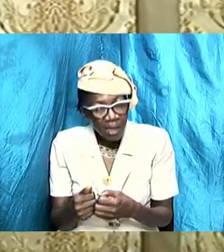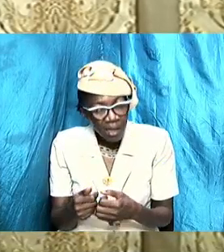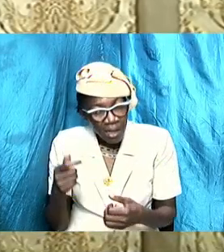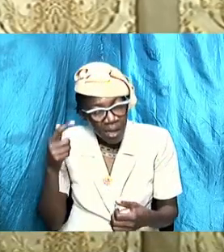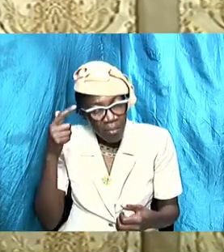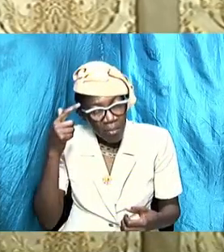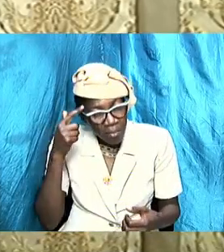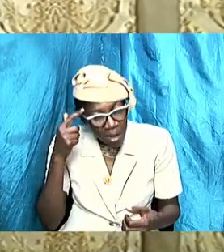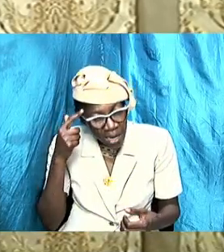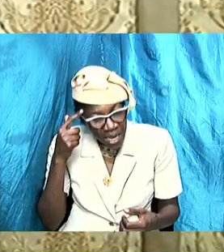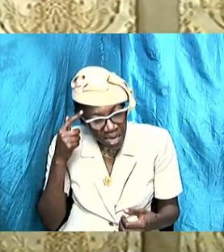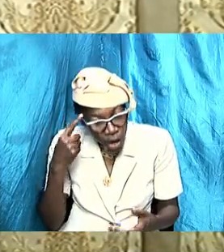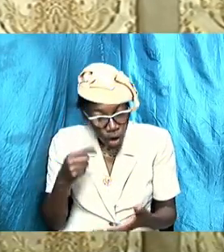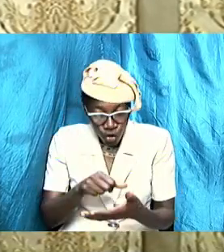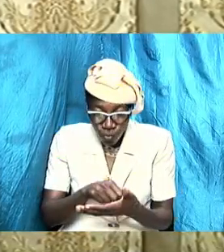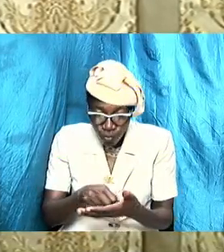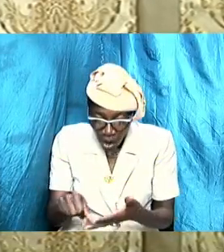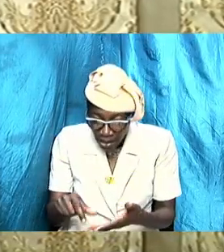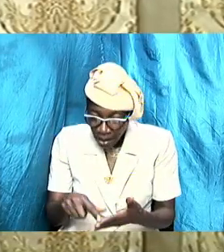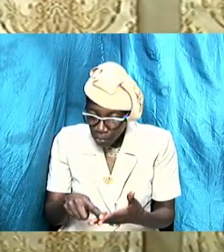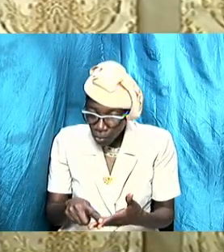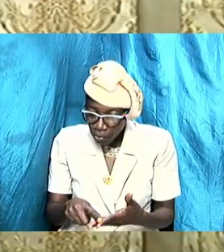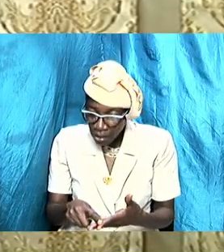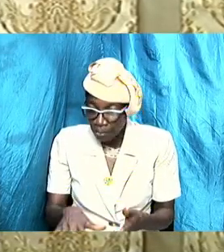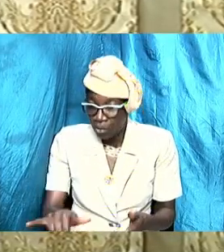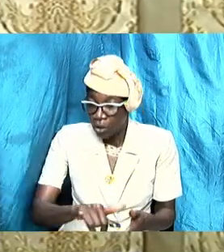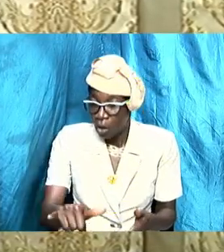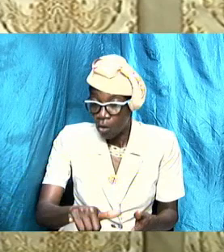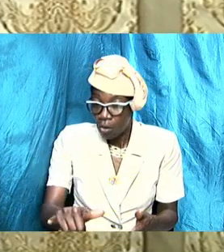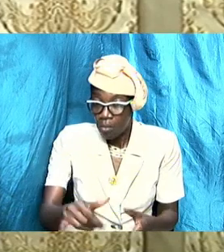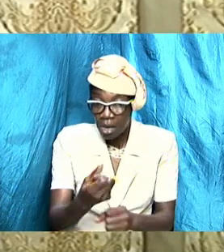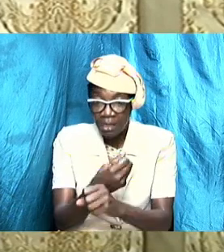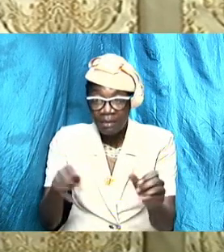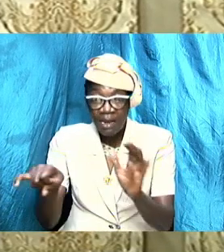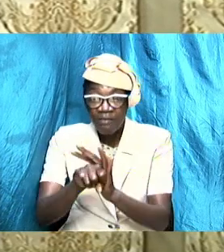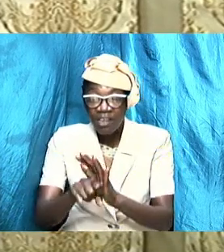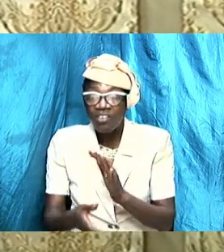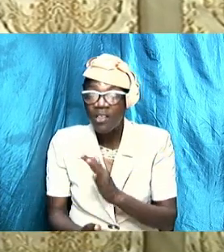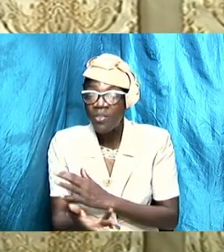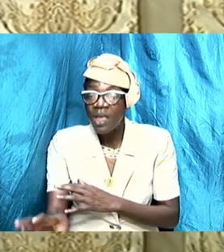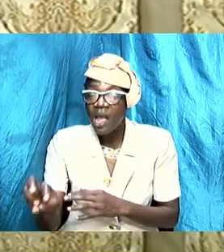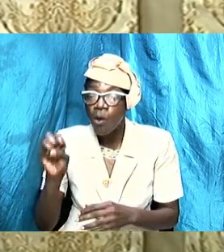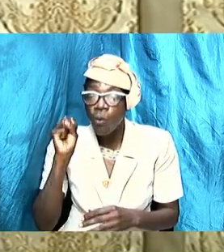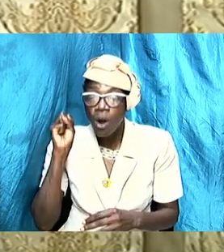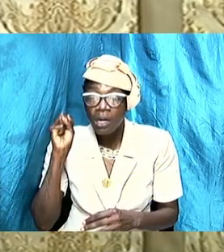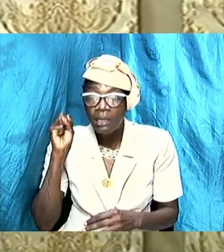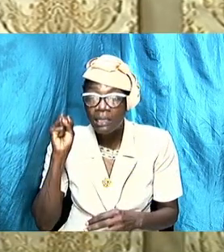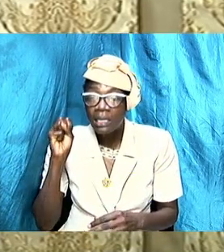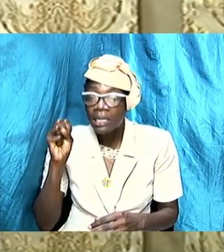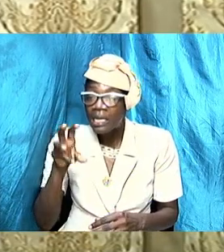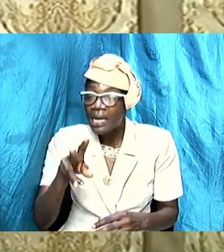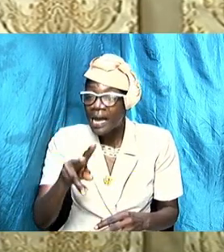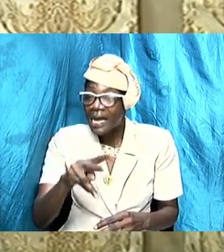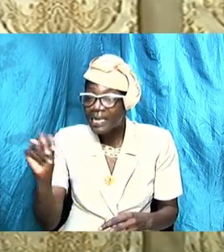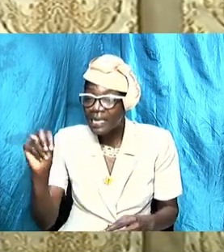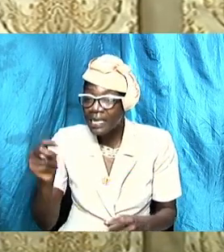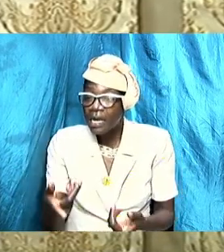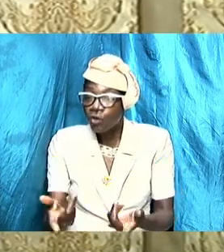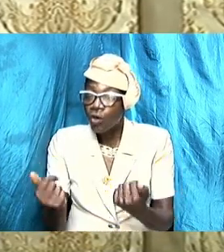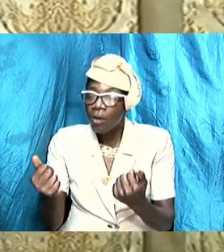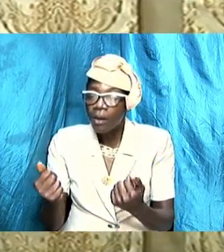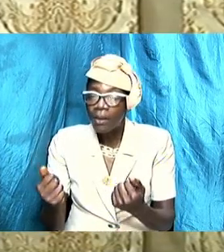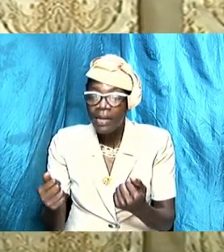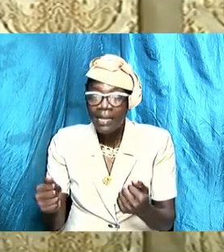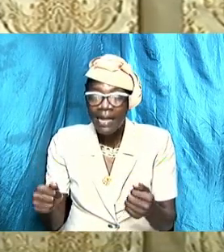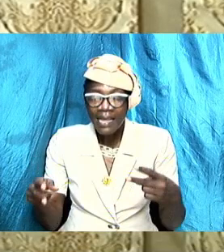the common salvation there was a need that came up that he had to address and to